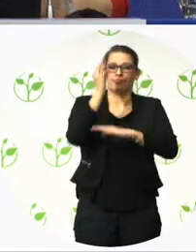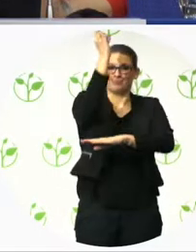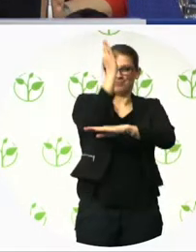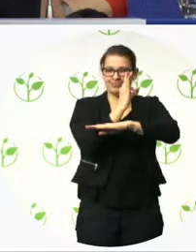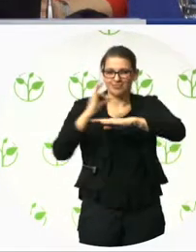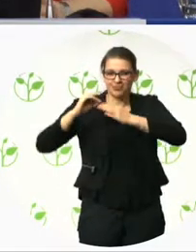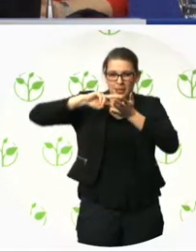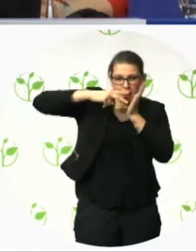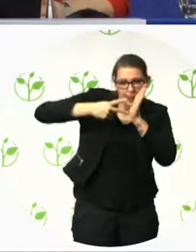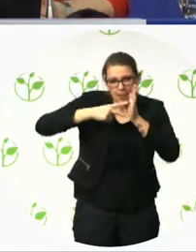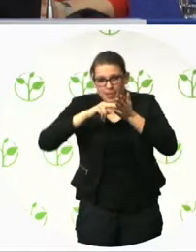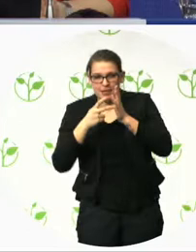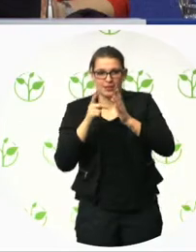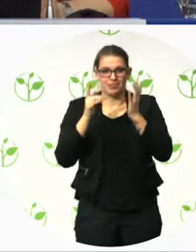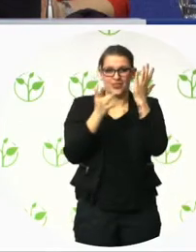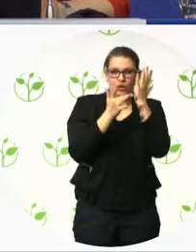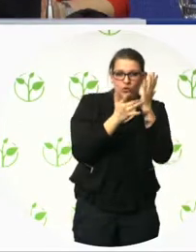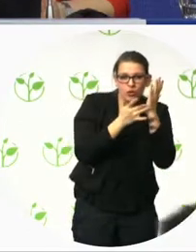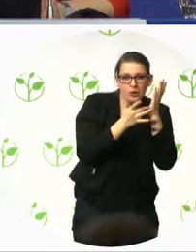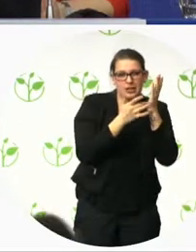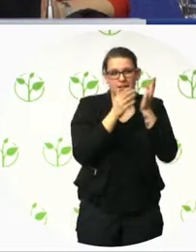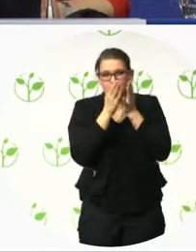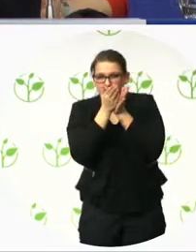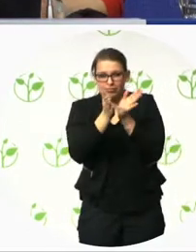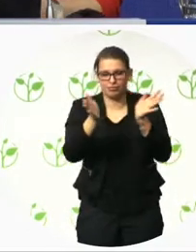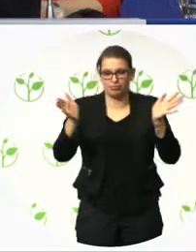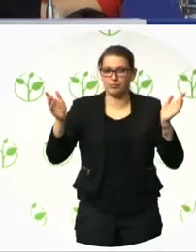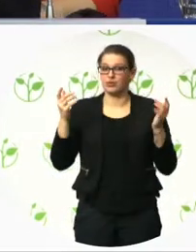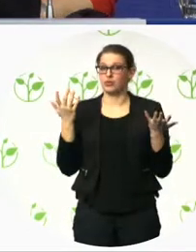it's important to inform better.